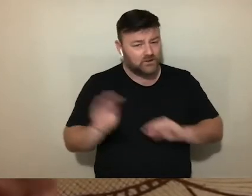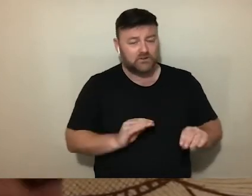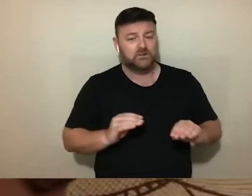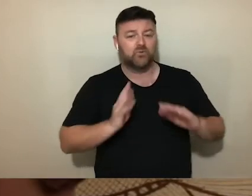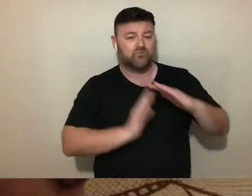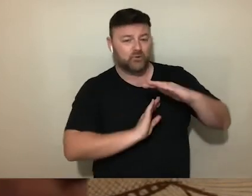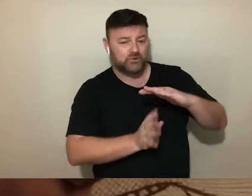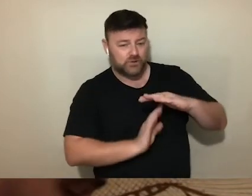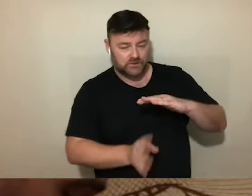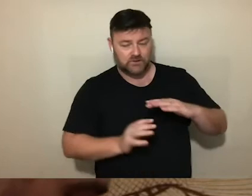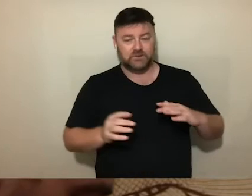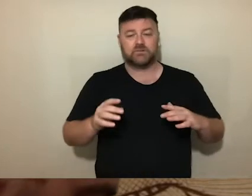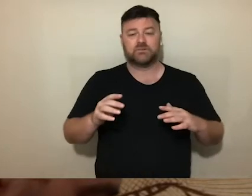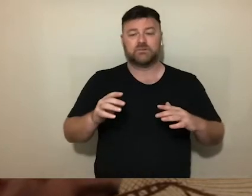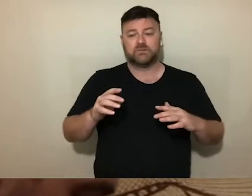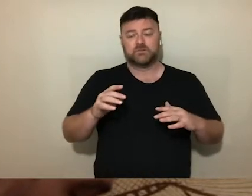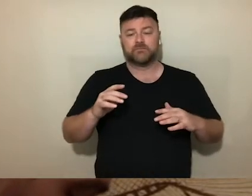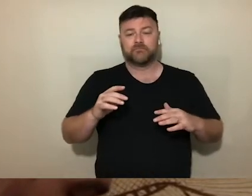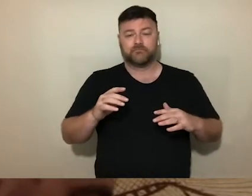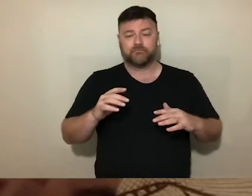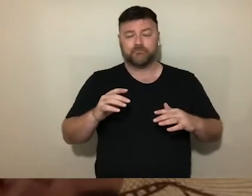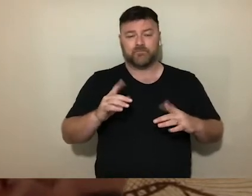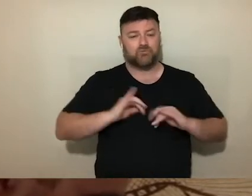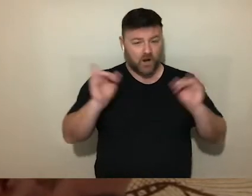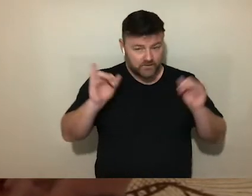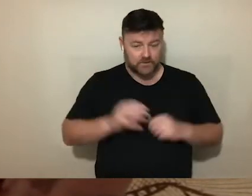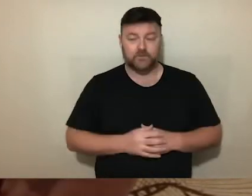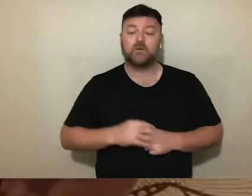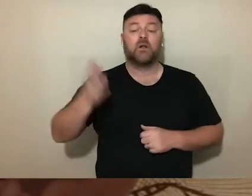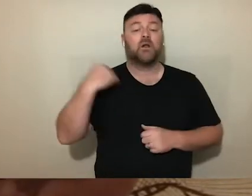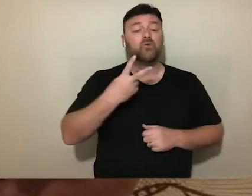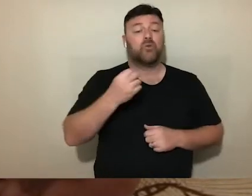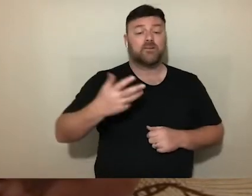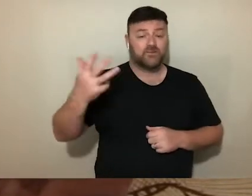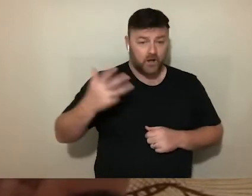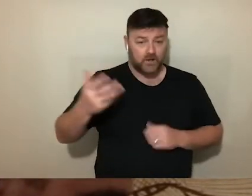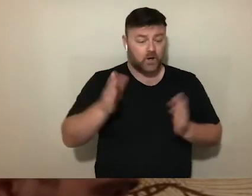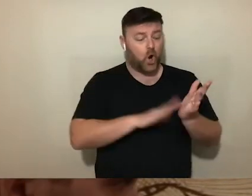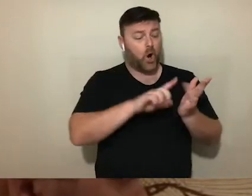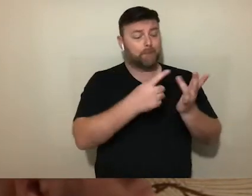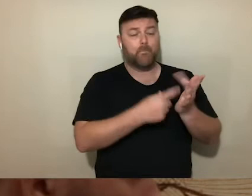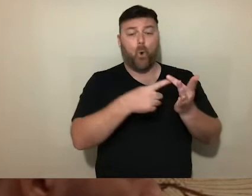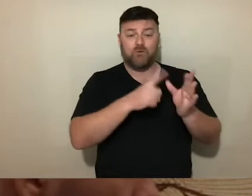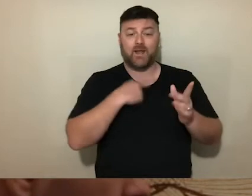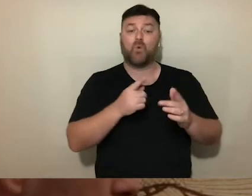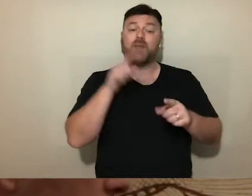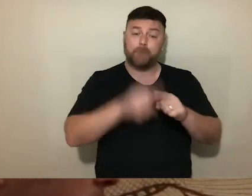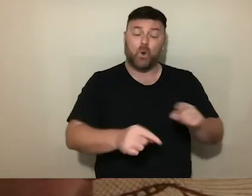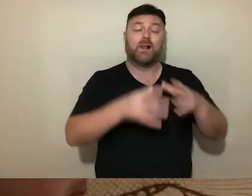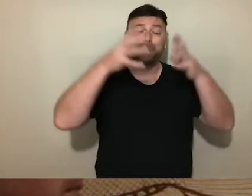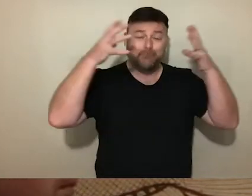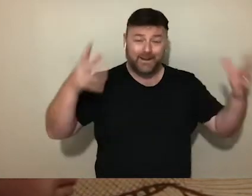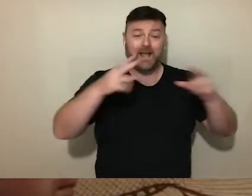During fieldwork that was conducted between November and December 2019, Moria was the biggest and most overcrowded camp in Europe,